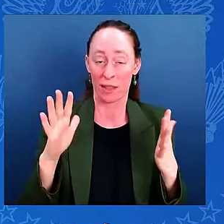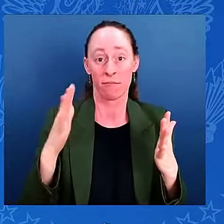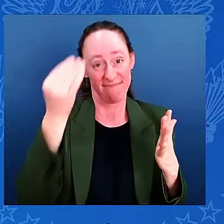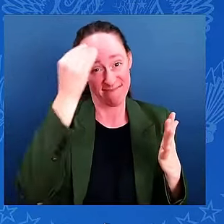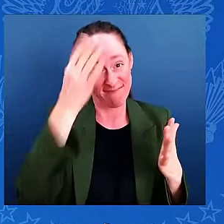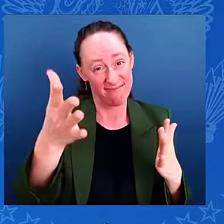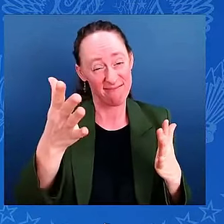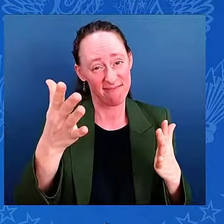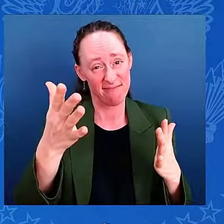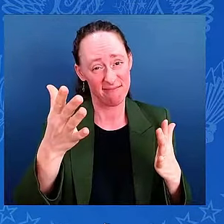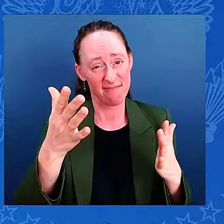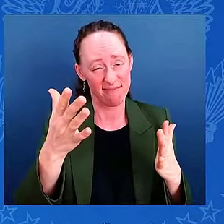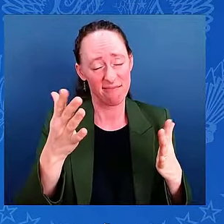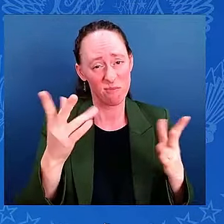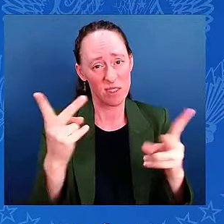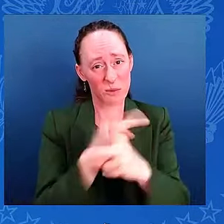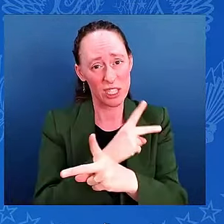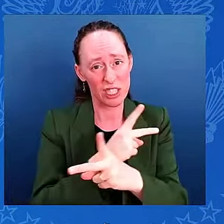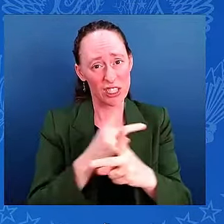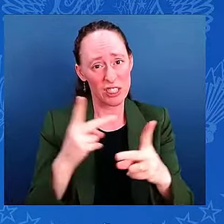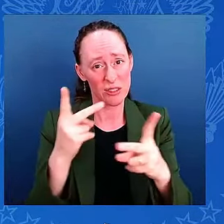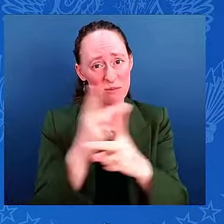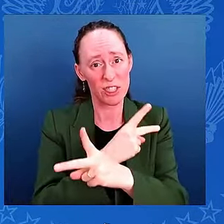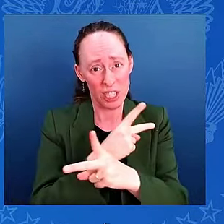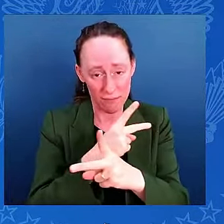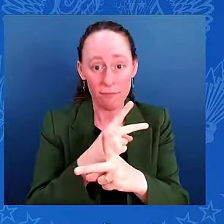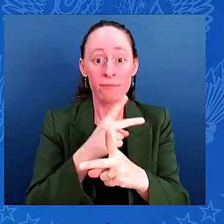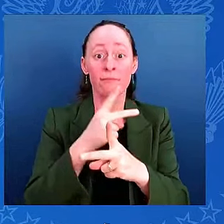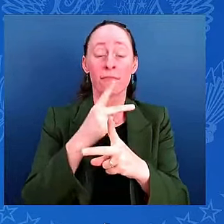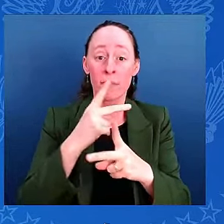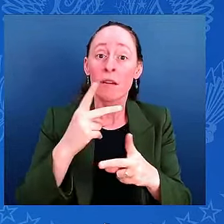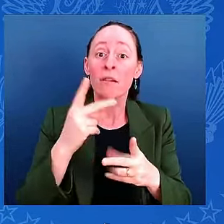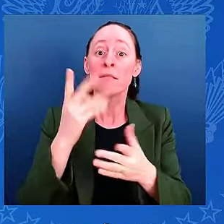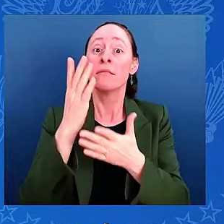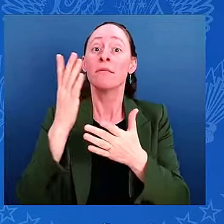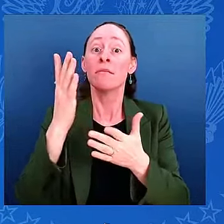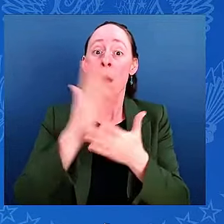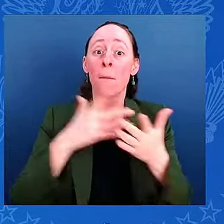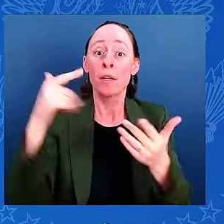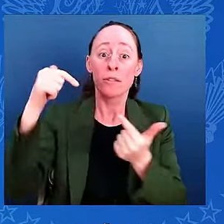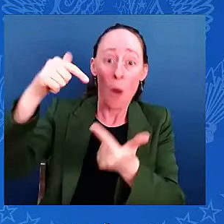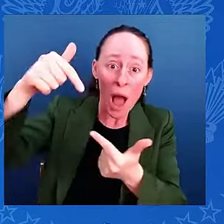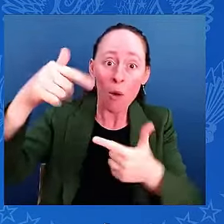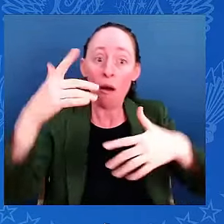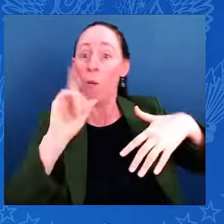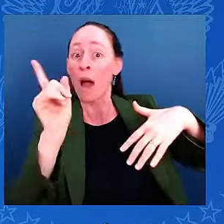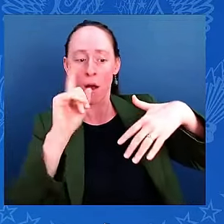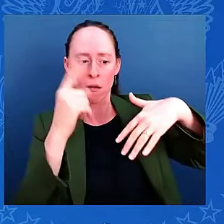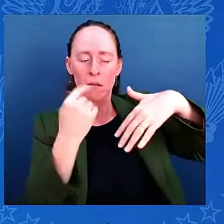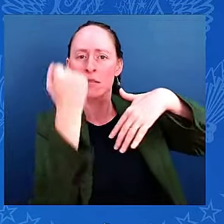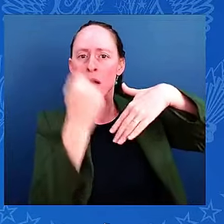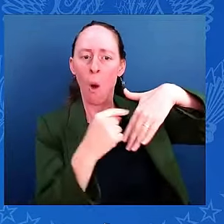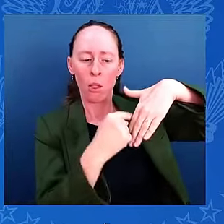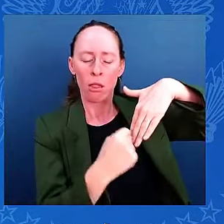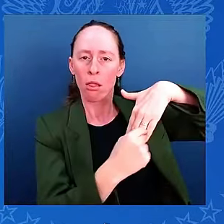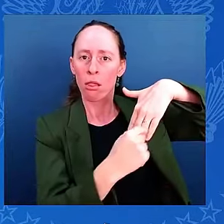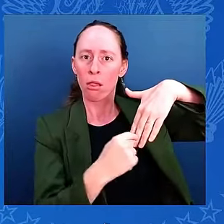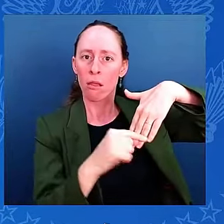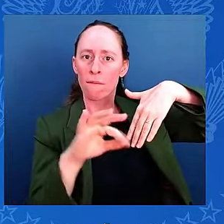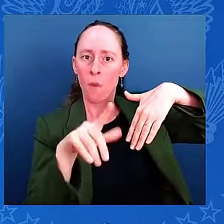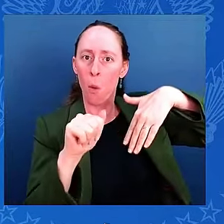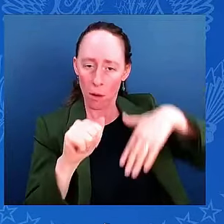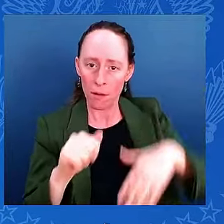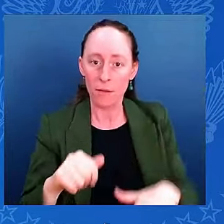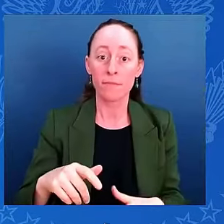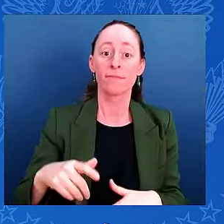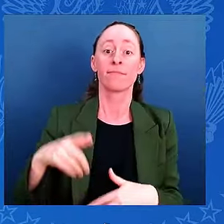a few that have already touched down in South Florida. Currently, Milton is a Category 3, with wind